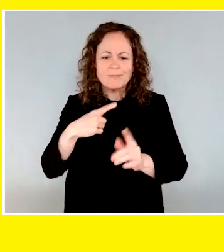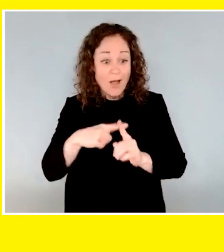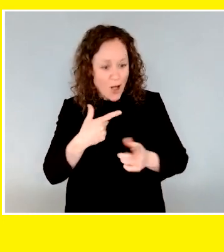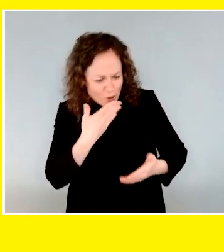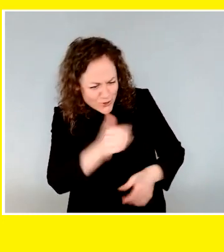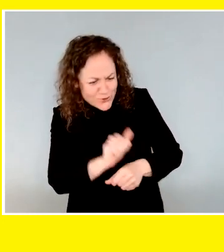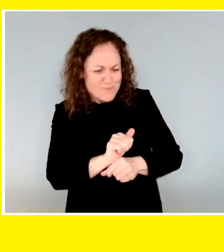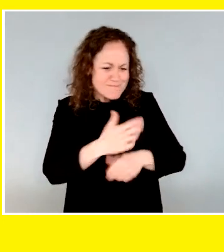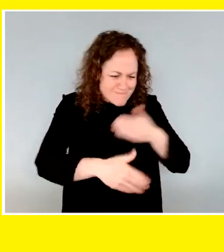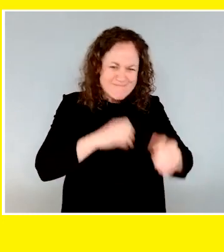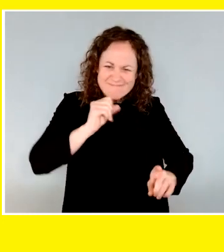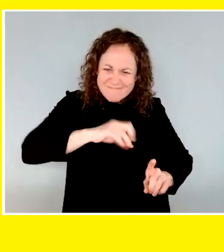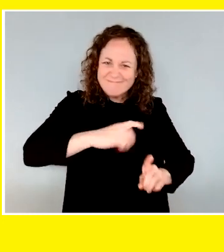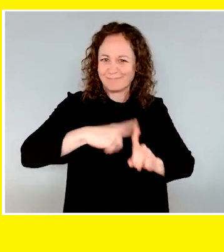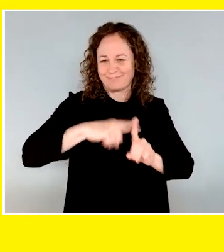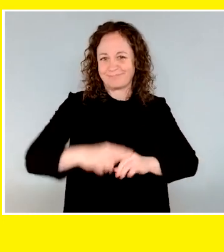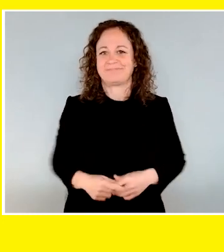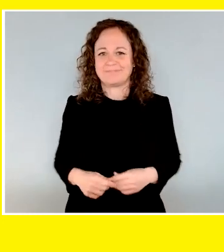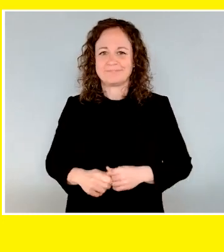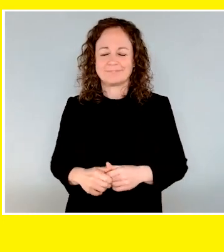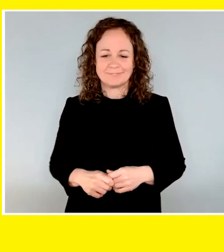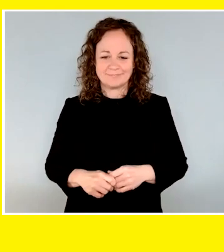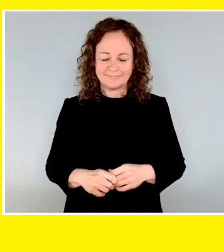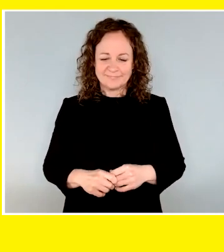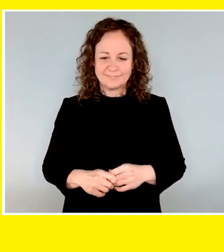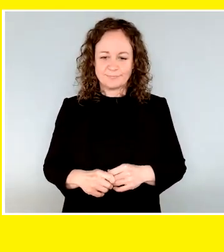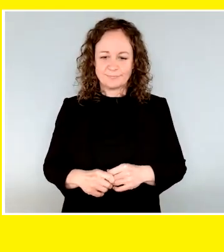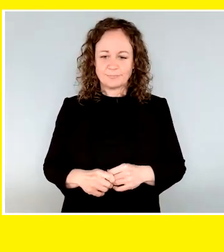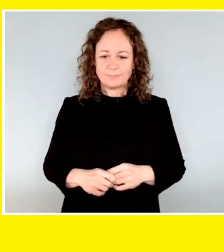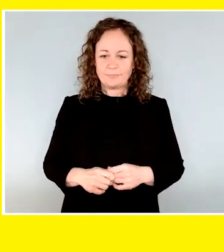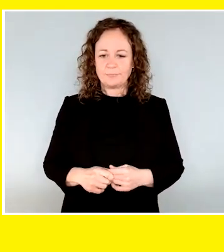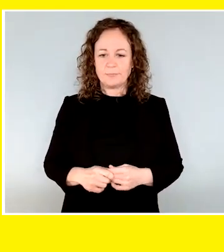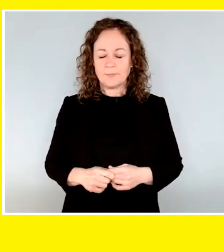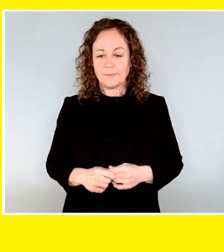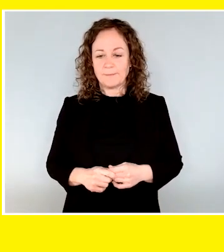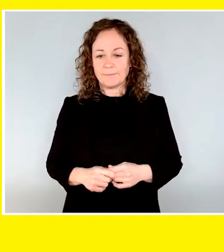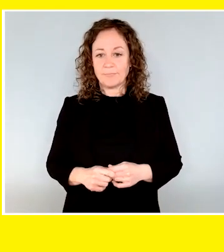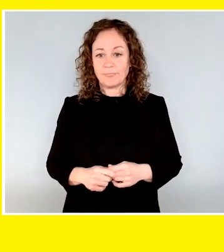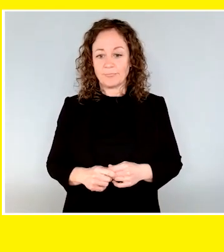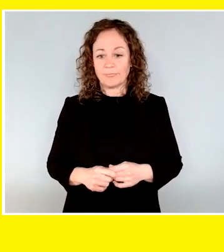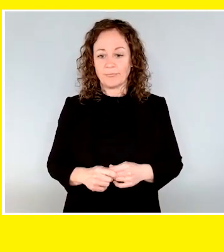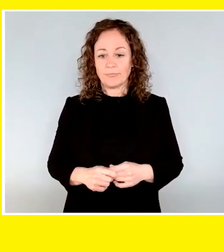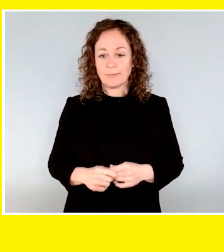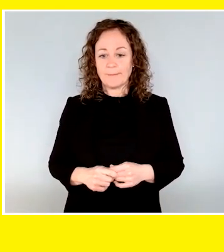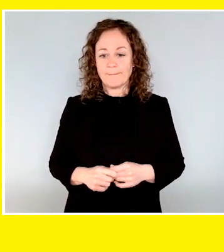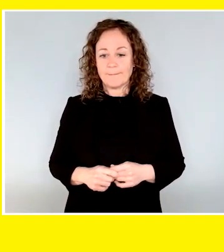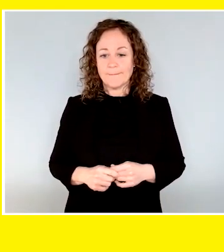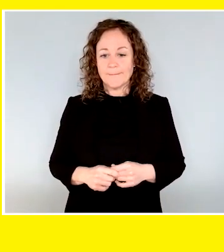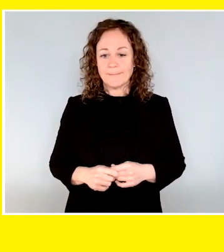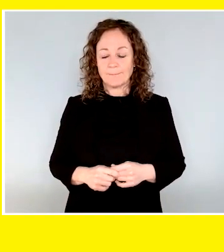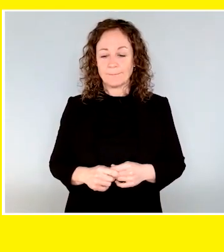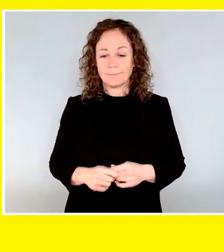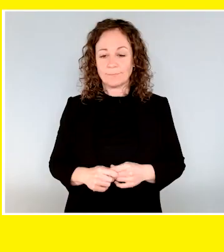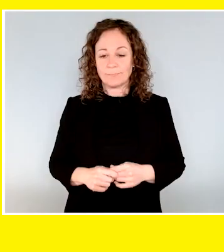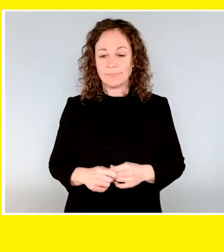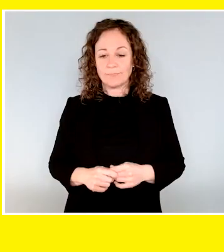A black Labrador Retriever guides a blindfolded handler through a series of fences. One of the trainers is exiting the